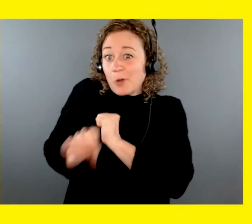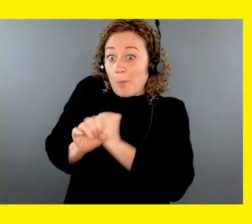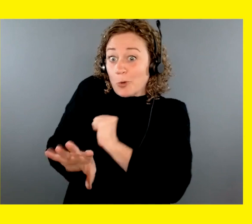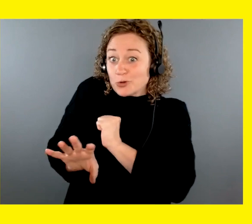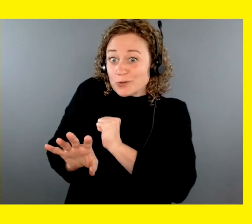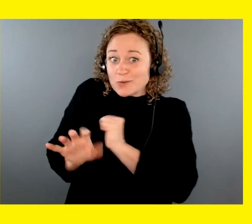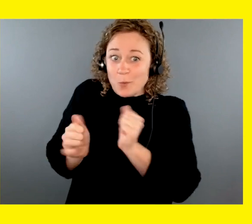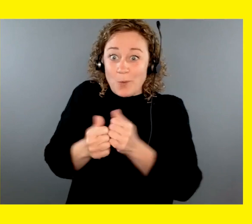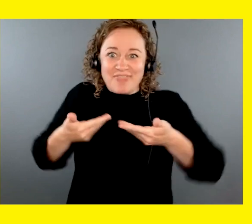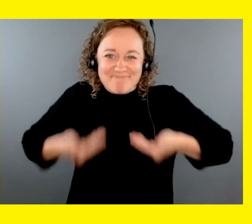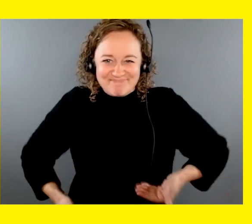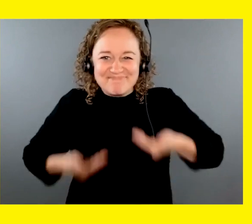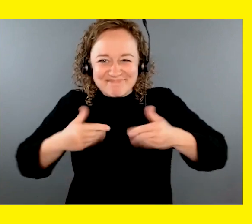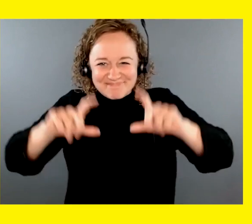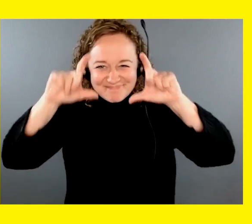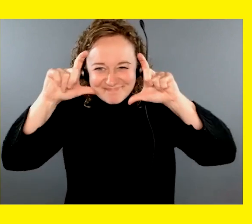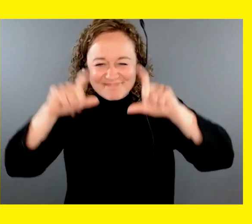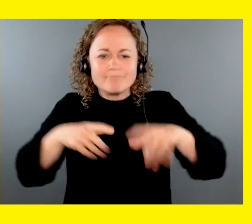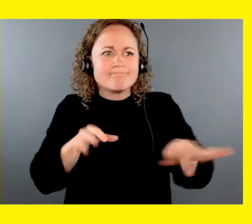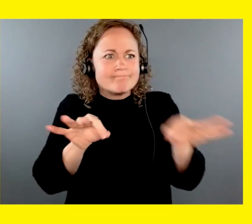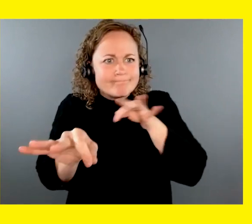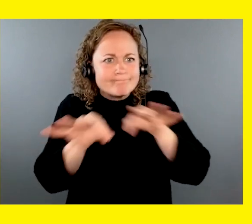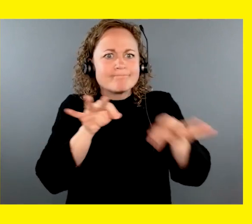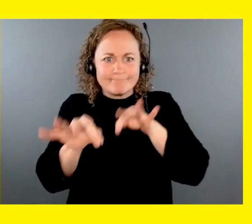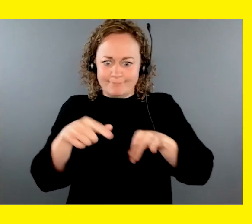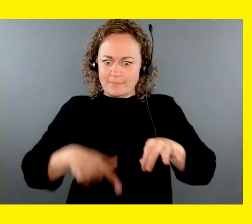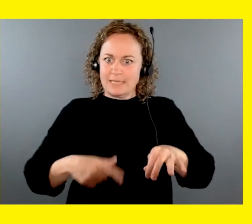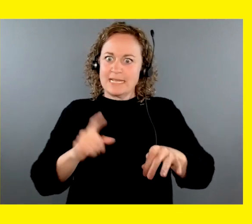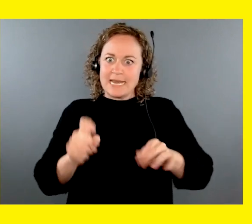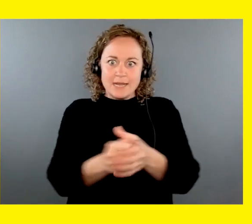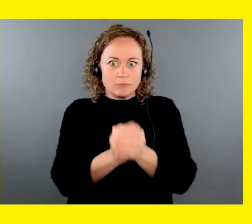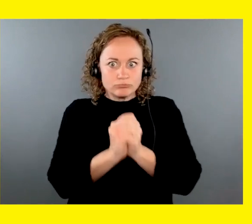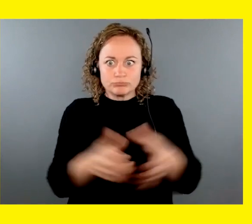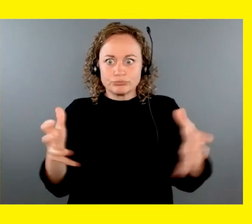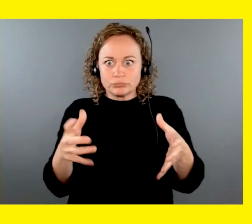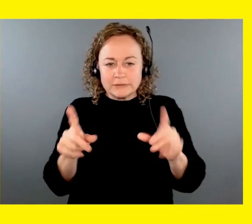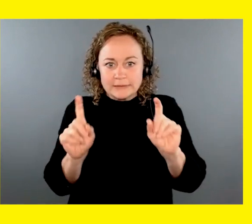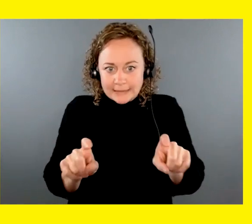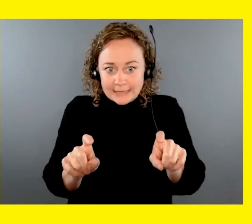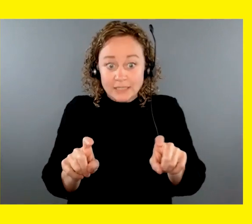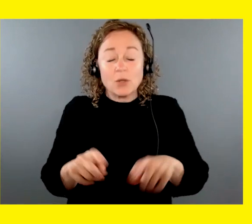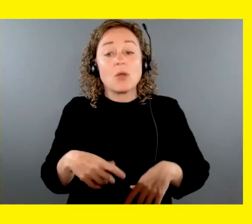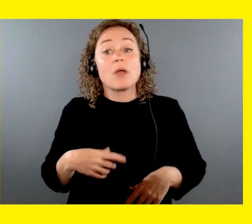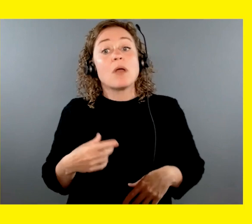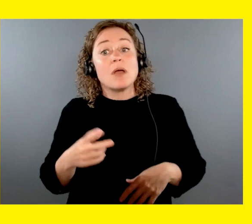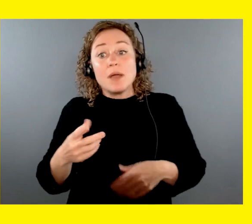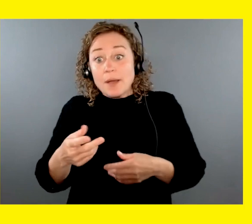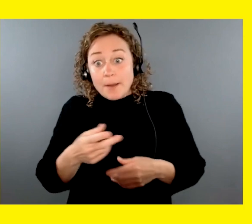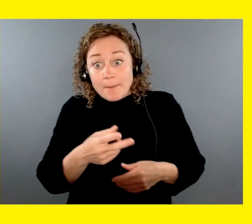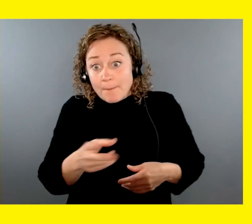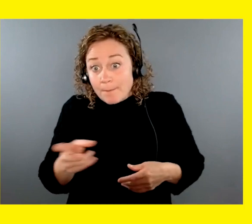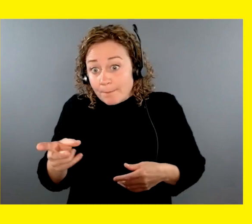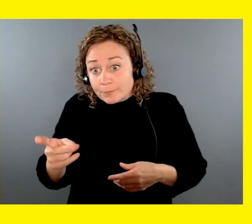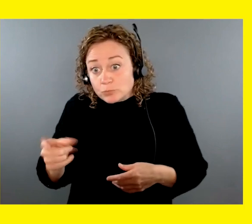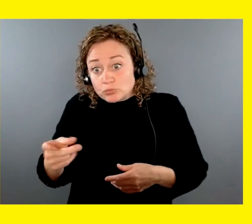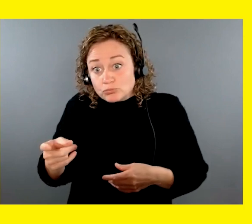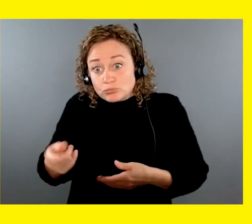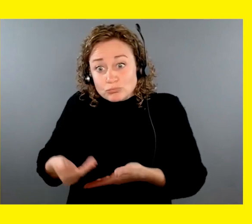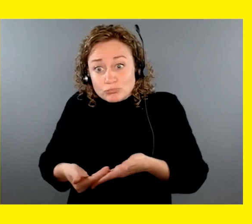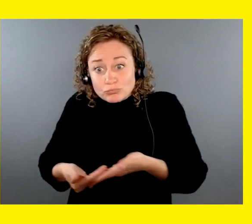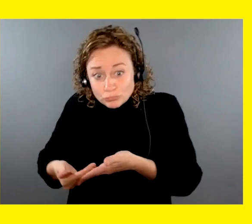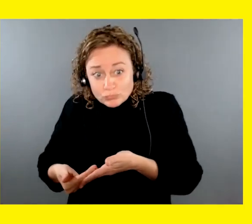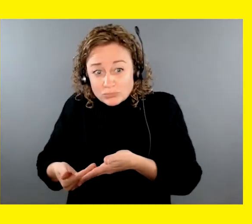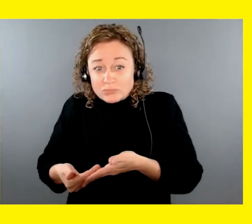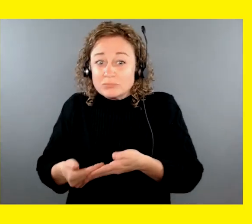commercial or two featuring yours truly, talking about the CNIB Guide Dogs Urgent Expansion Campaign. The cost to care for a guide dog from